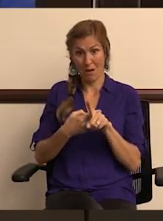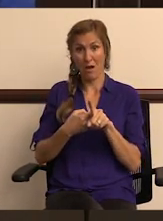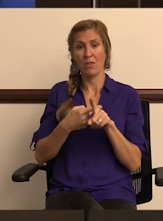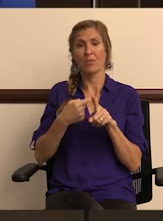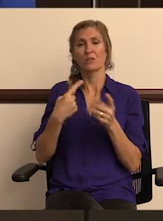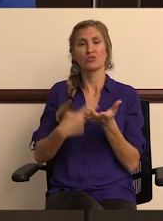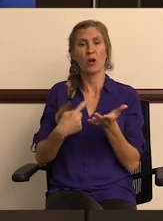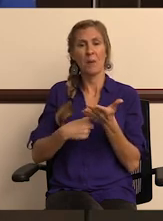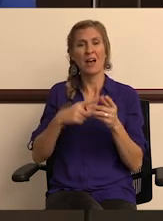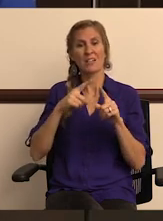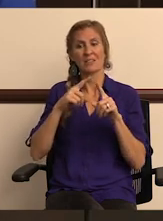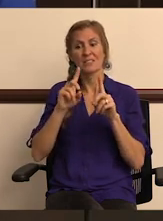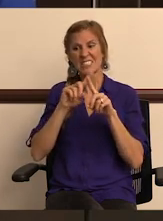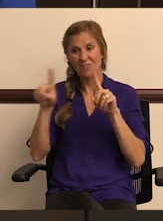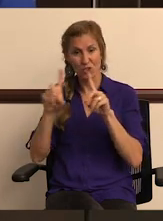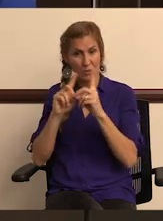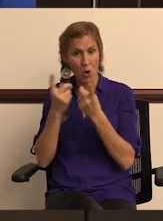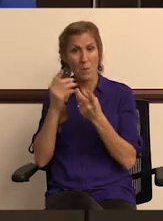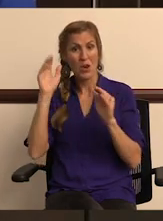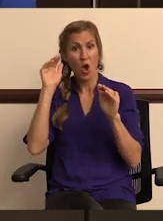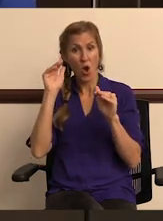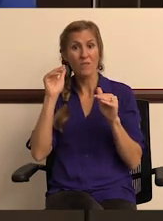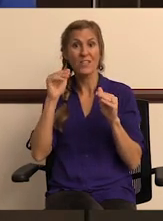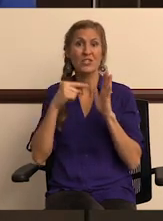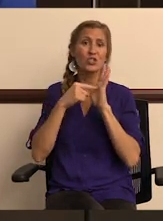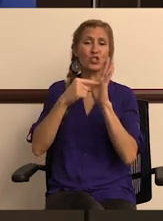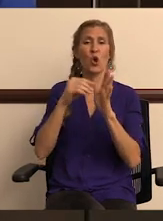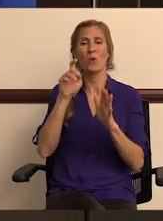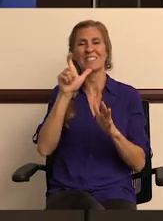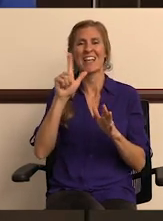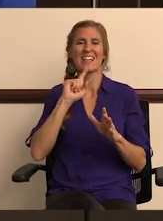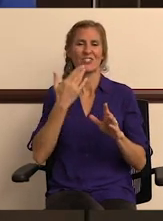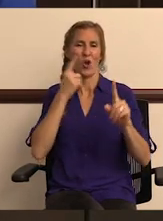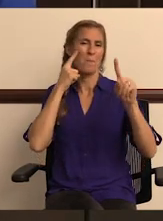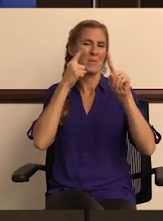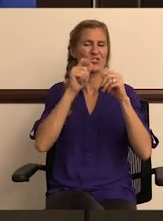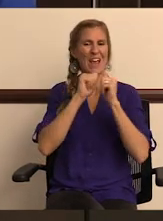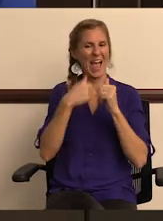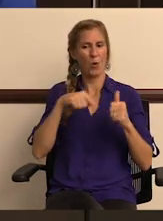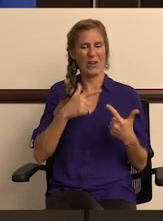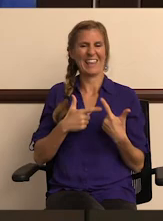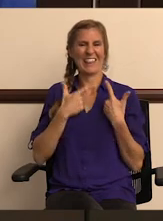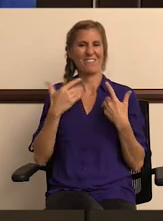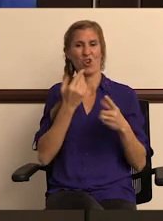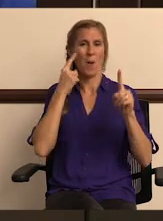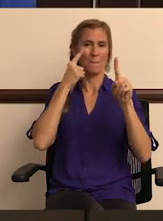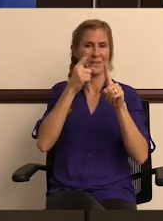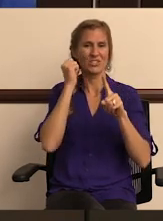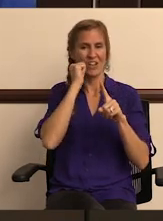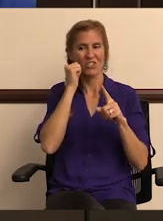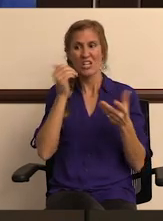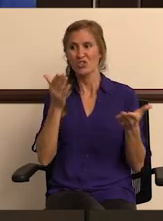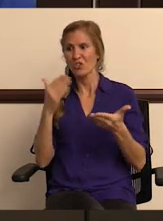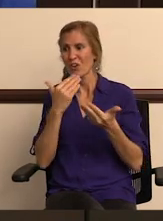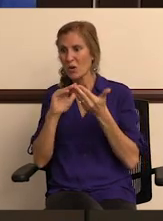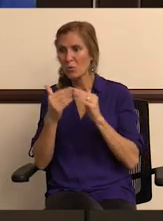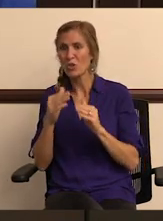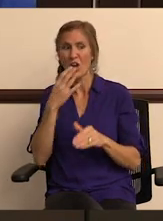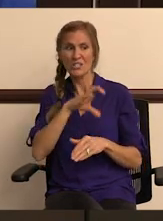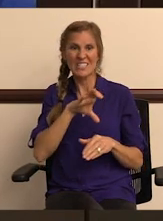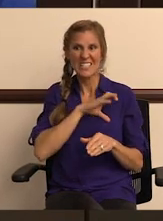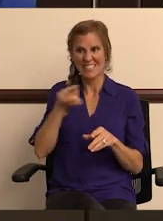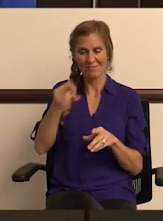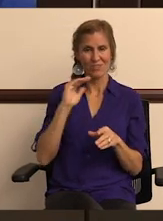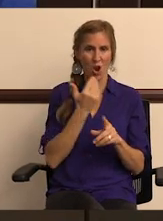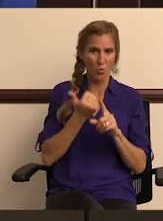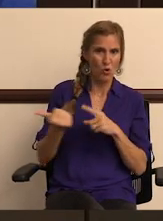again next month to talk about another department and hopefully show and tell as our mission and how we're living out our mission every day of serving our